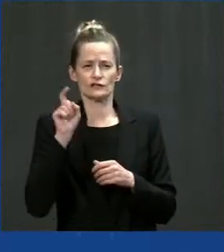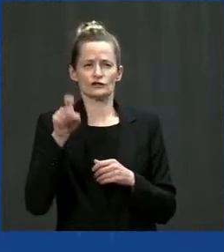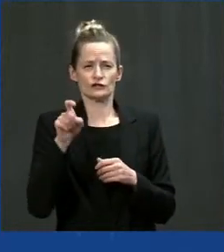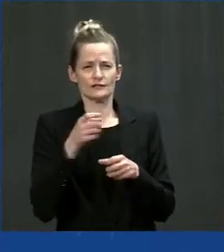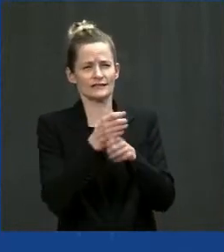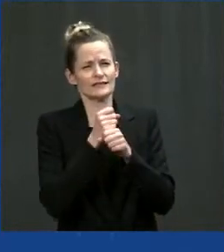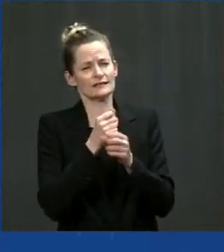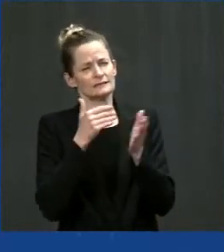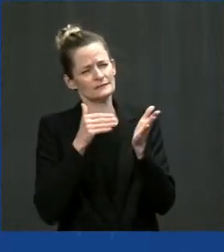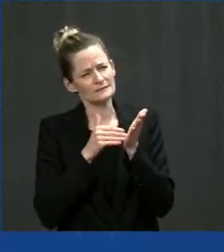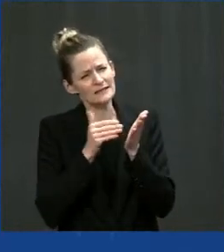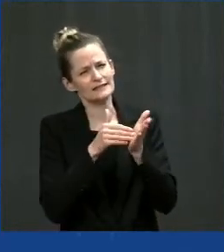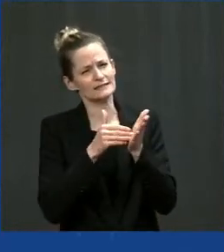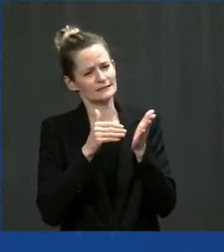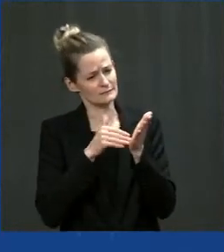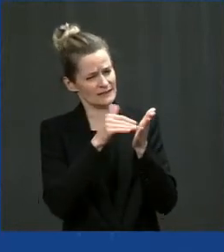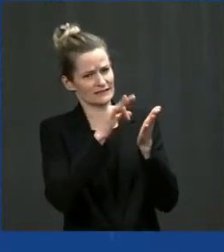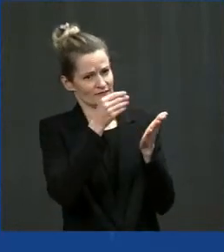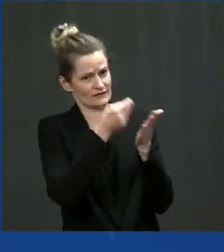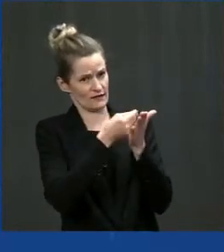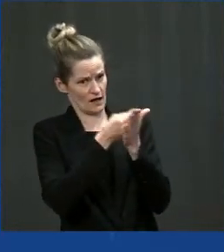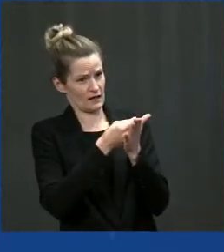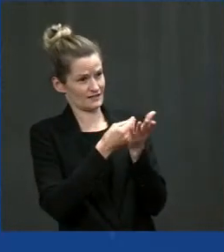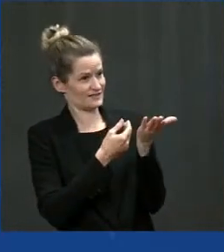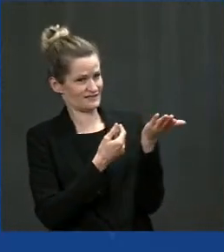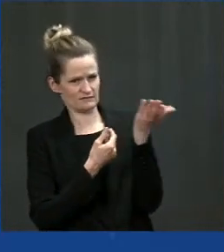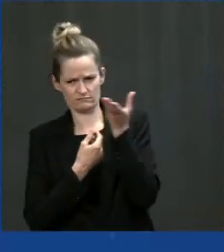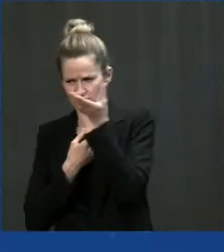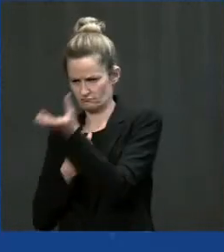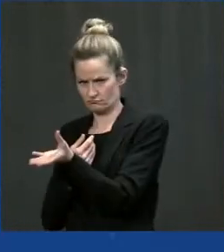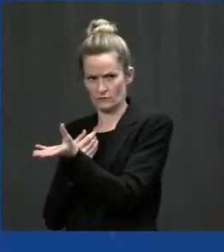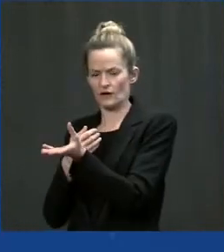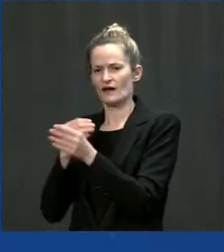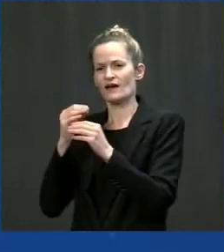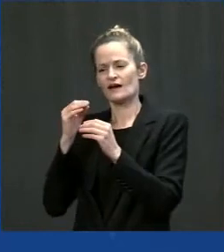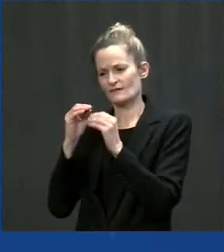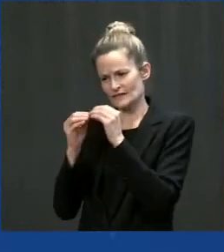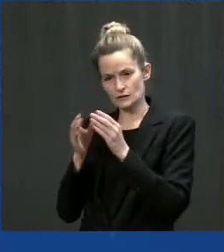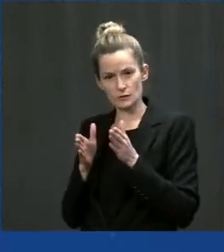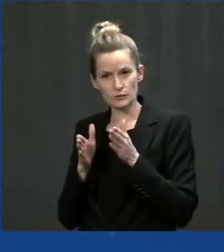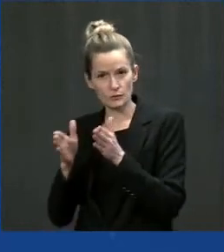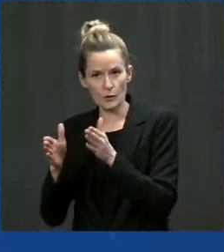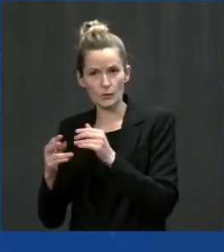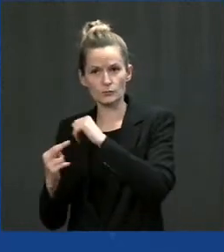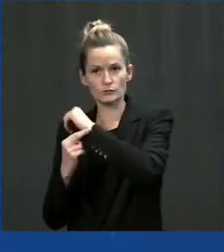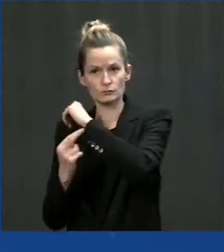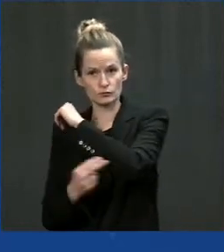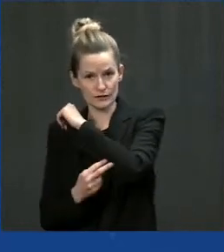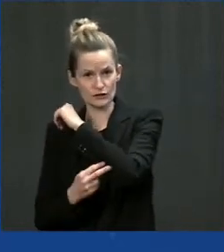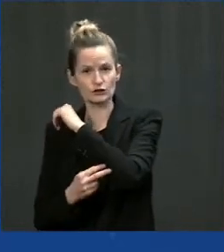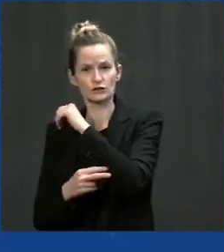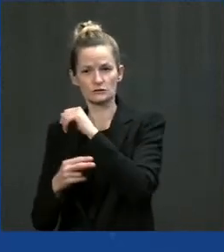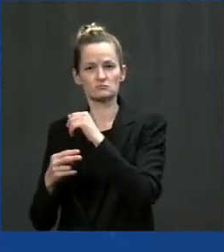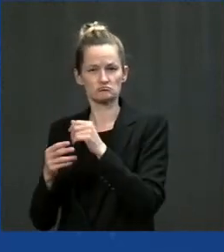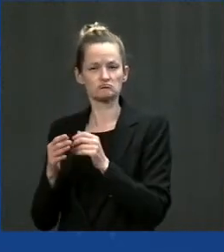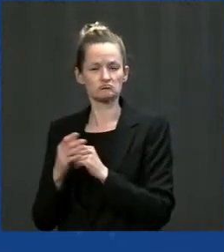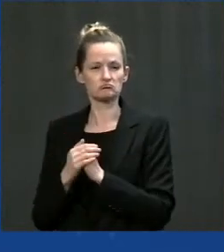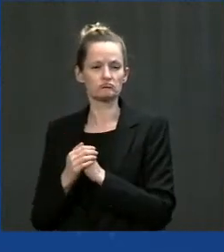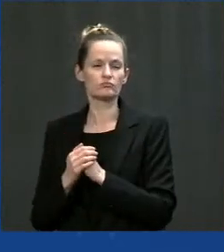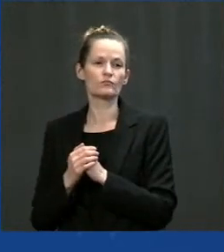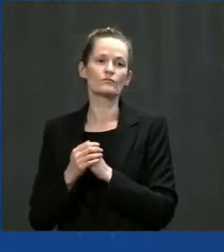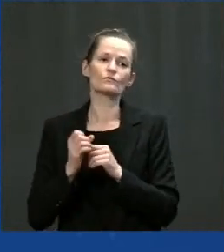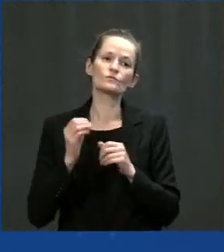here. That $7.26 billion we can use to restore and rebuild our crumbling roads and bridges, saving